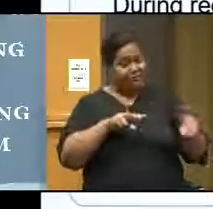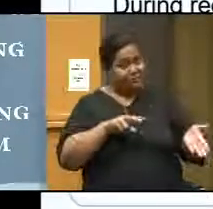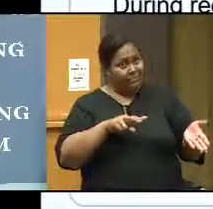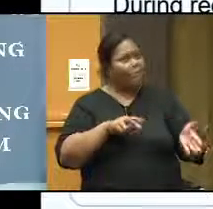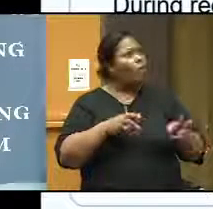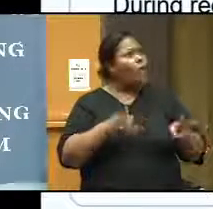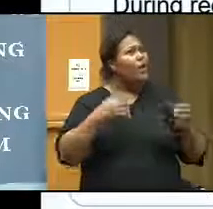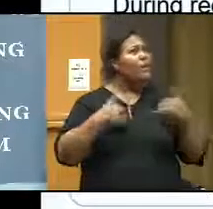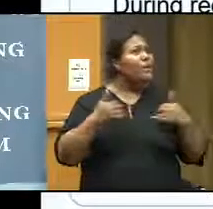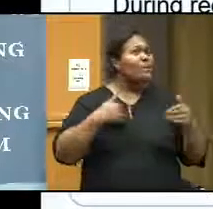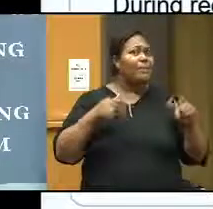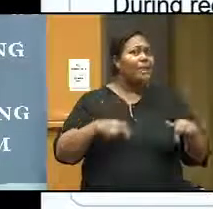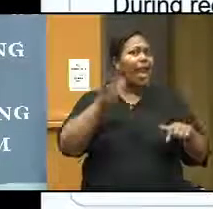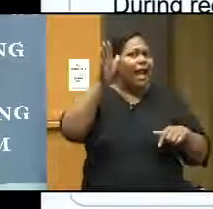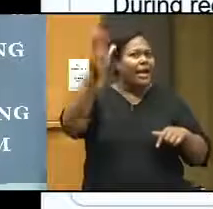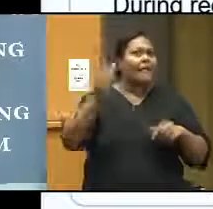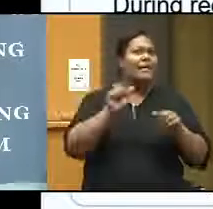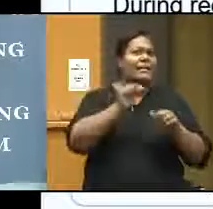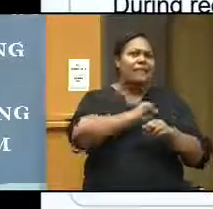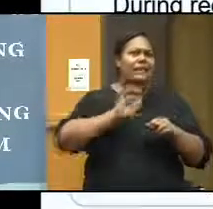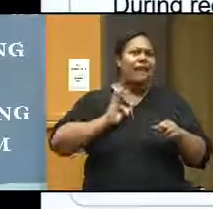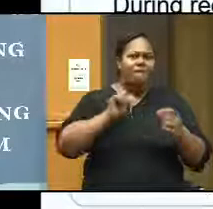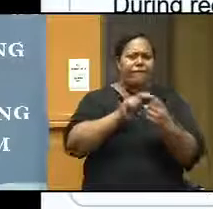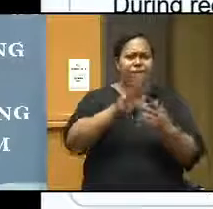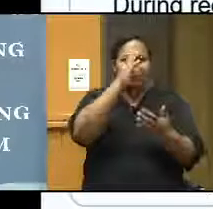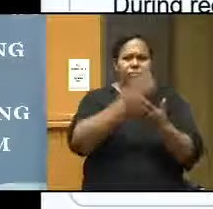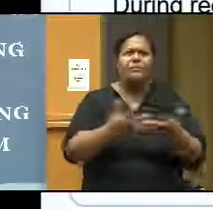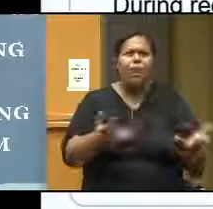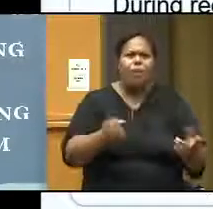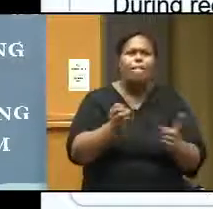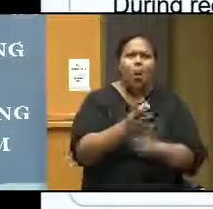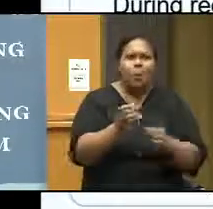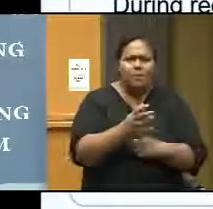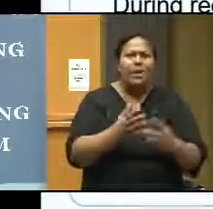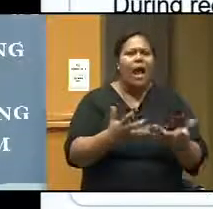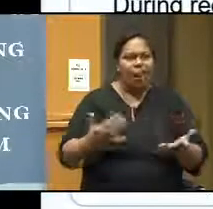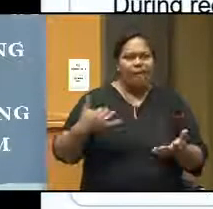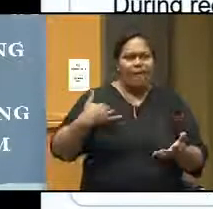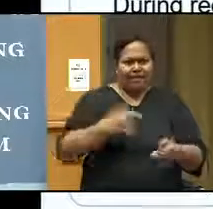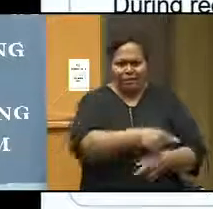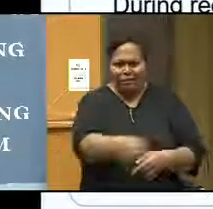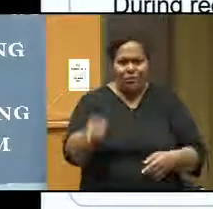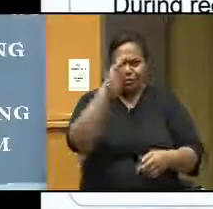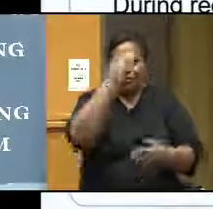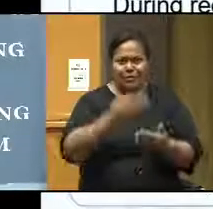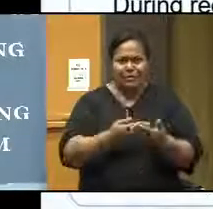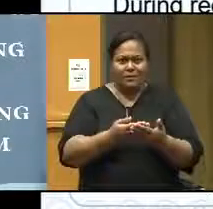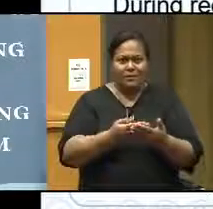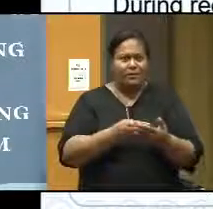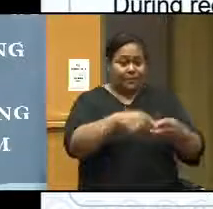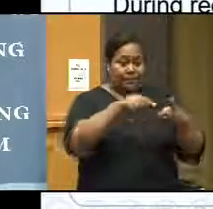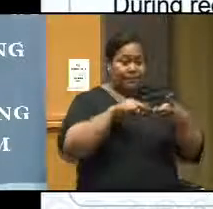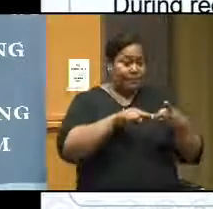USP academic staff are giving the feedback, how, how important or how effective it is. The next one is